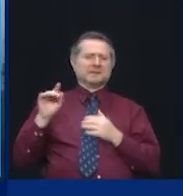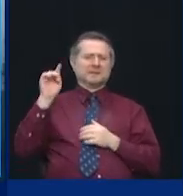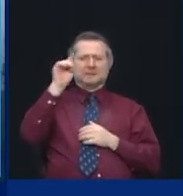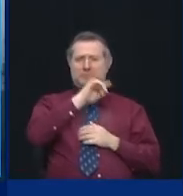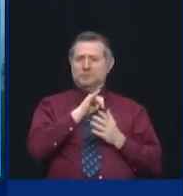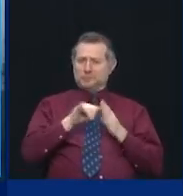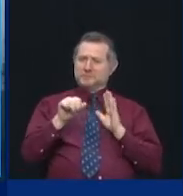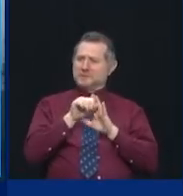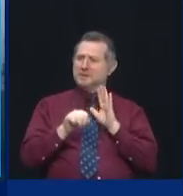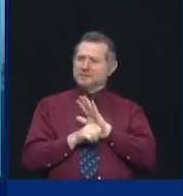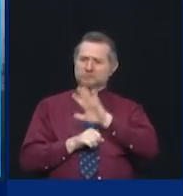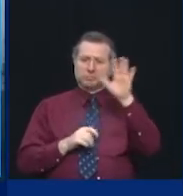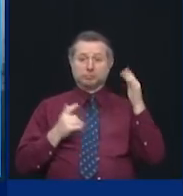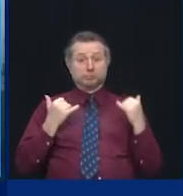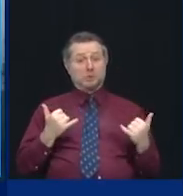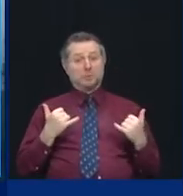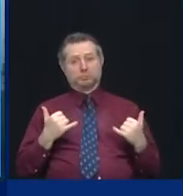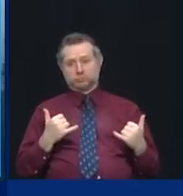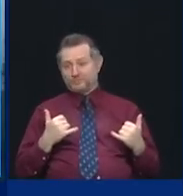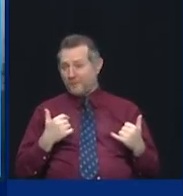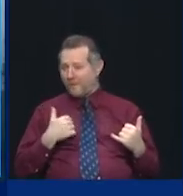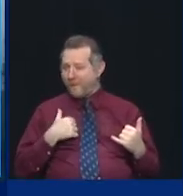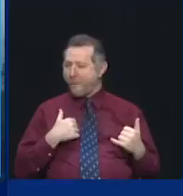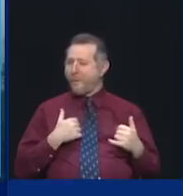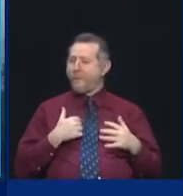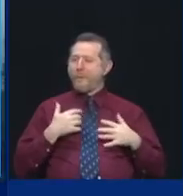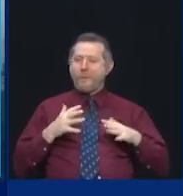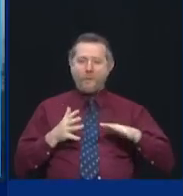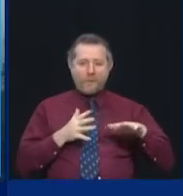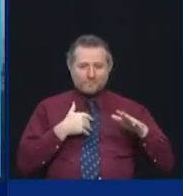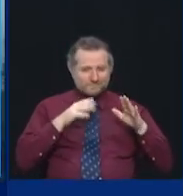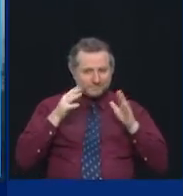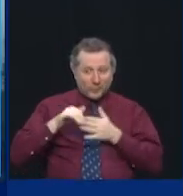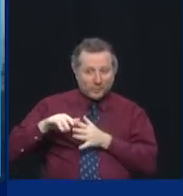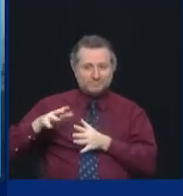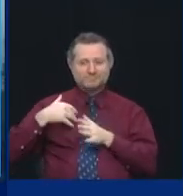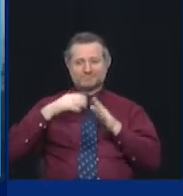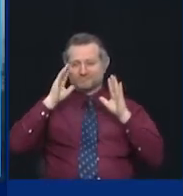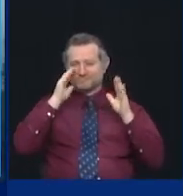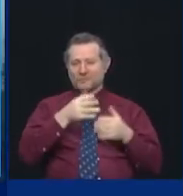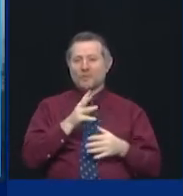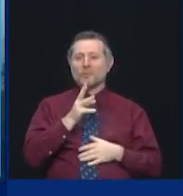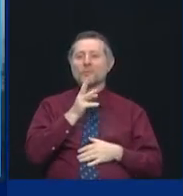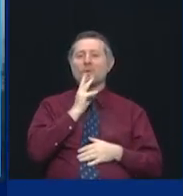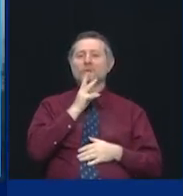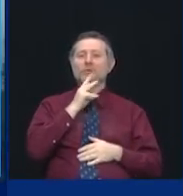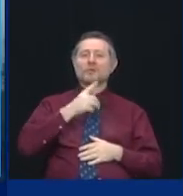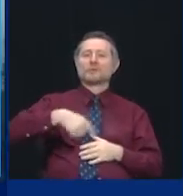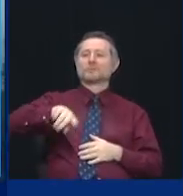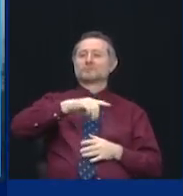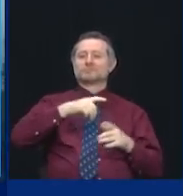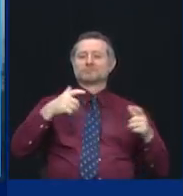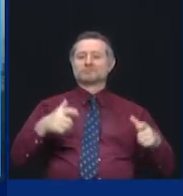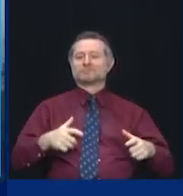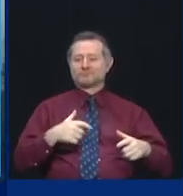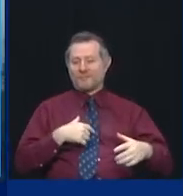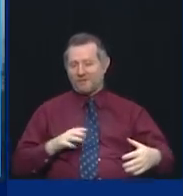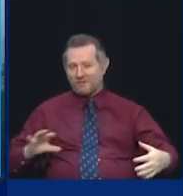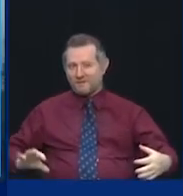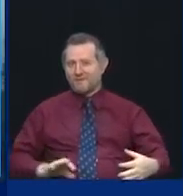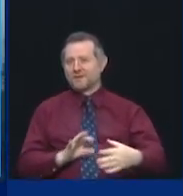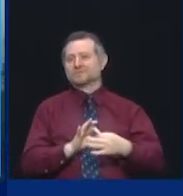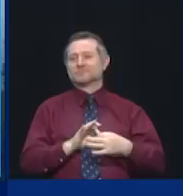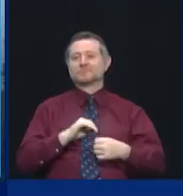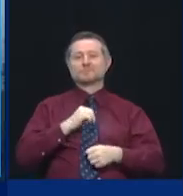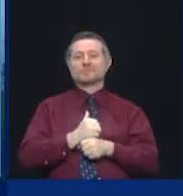turning the corner and reconnecting with the water and just turning the city around where it used the waterways